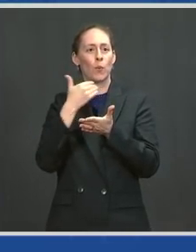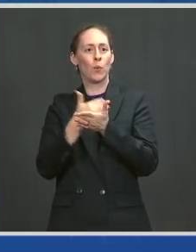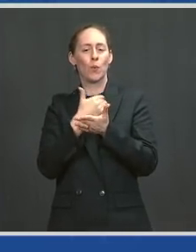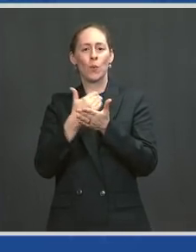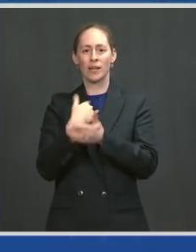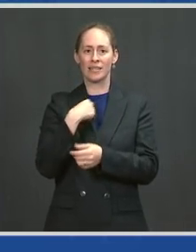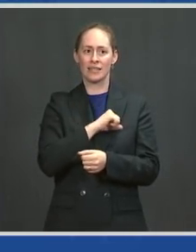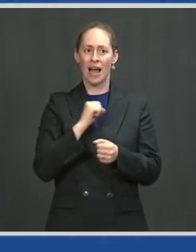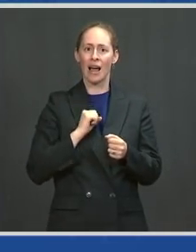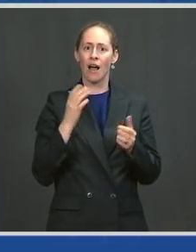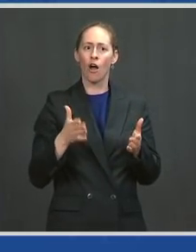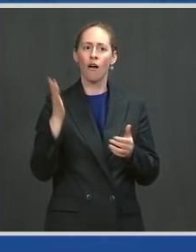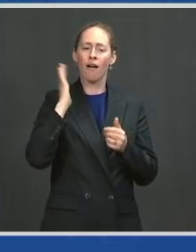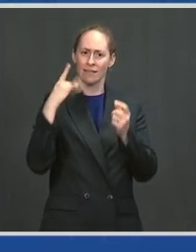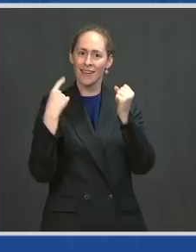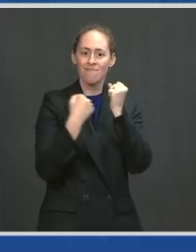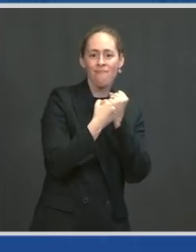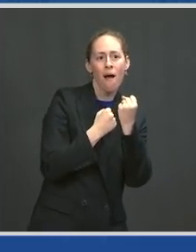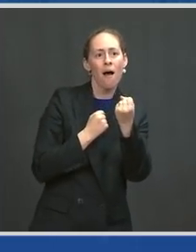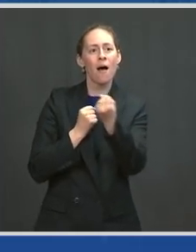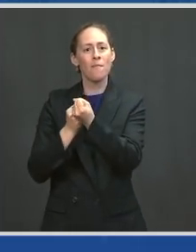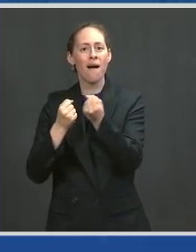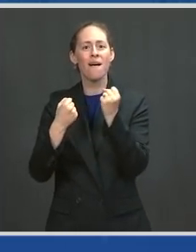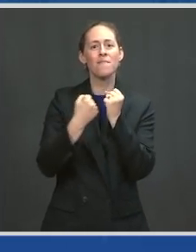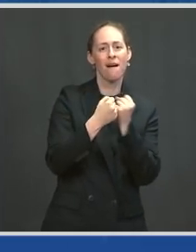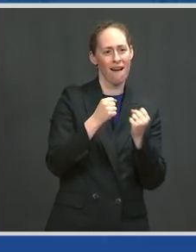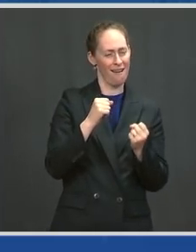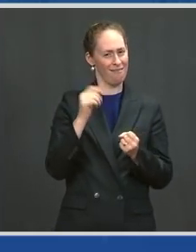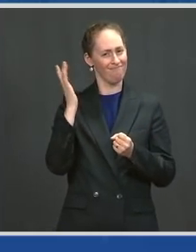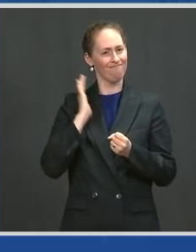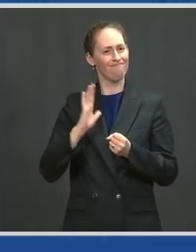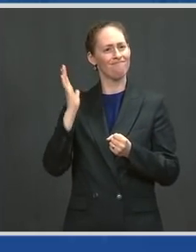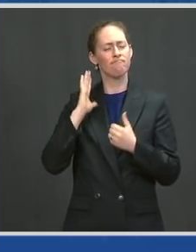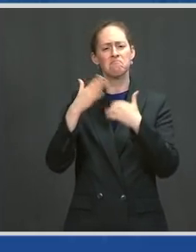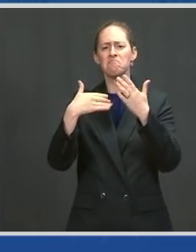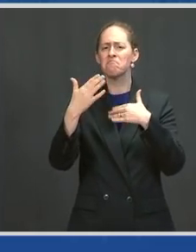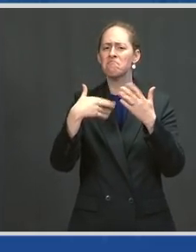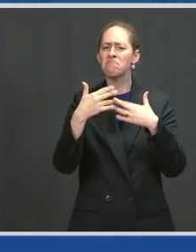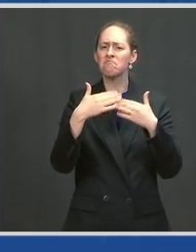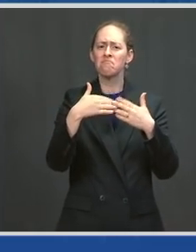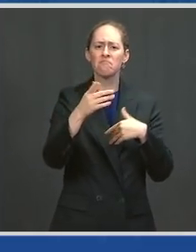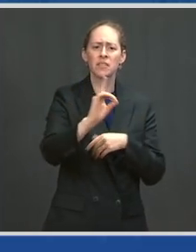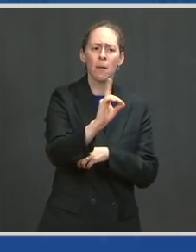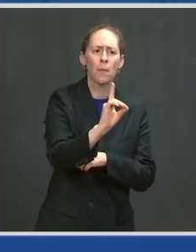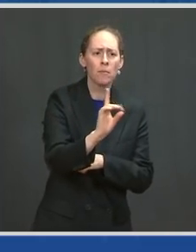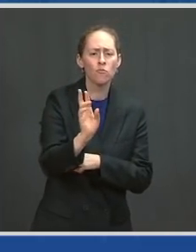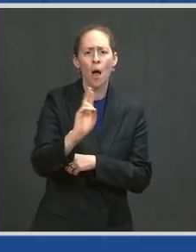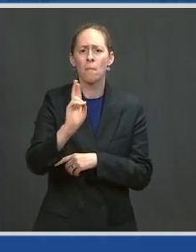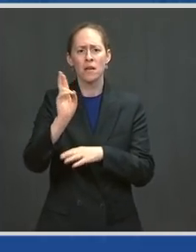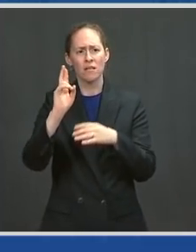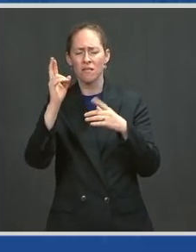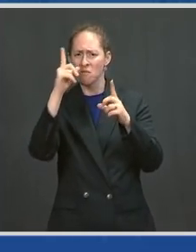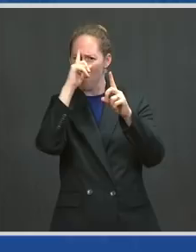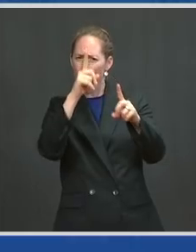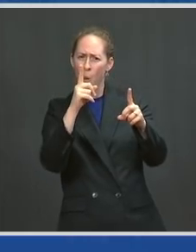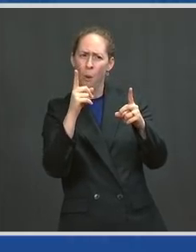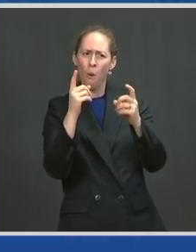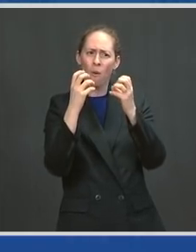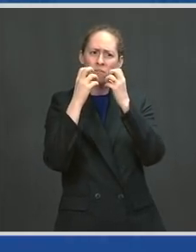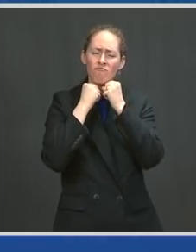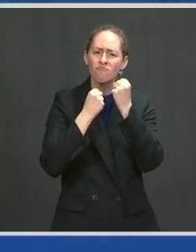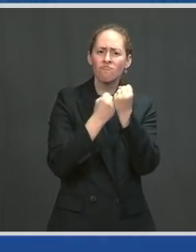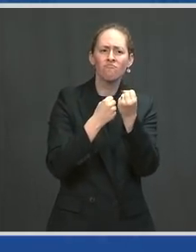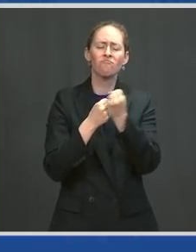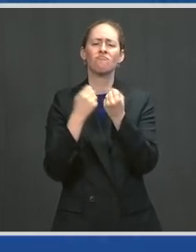People, that wouldn't, didn't happen that often, but people would cross the aisle to work with one another. John was a man of great integrity